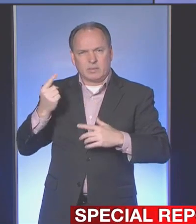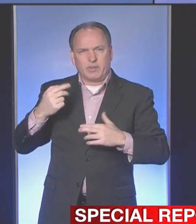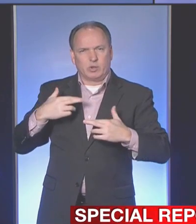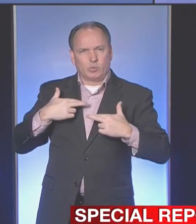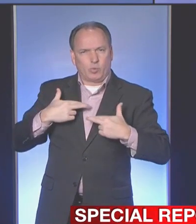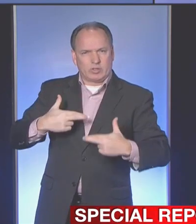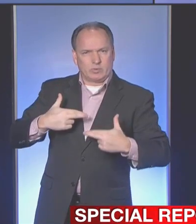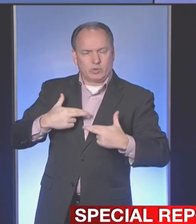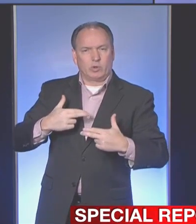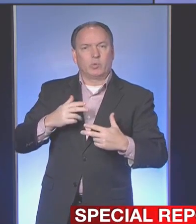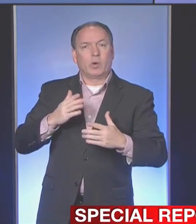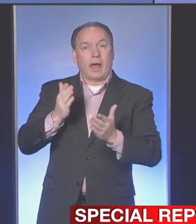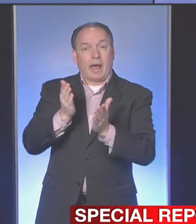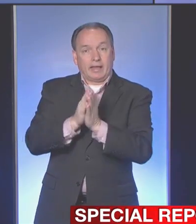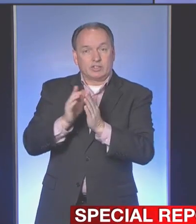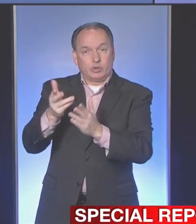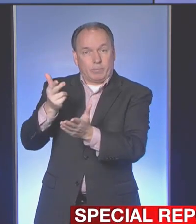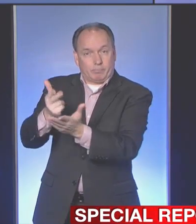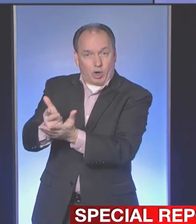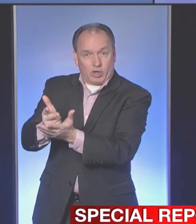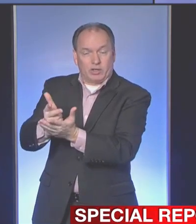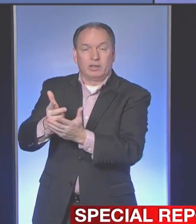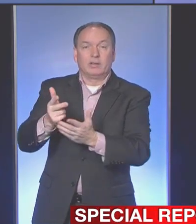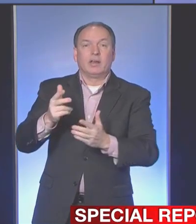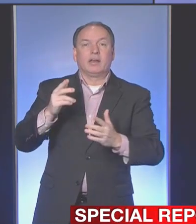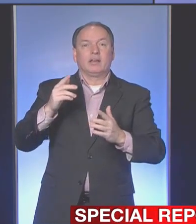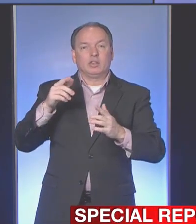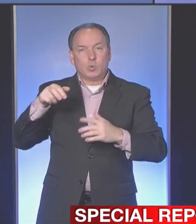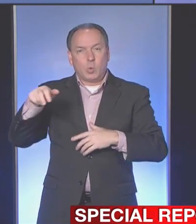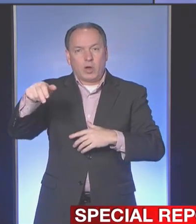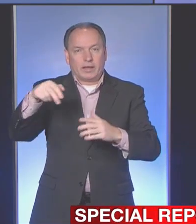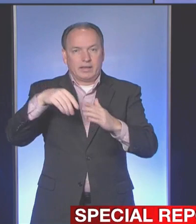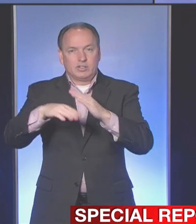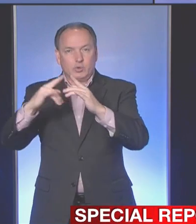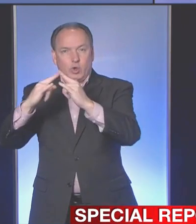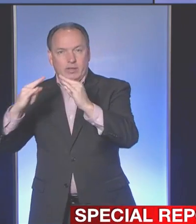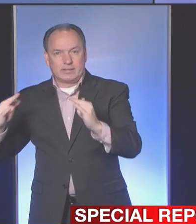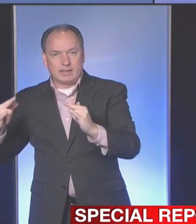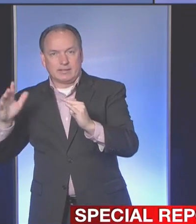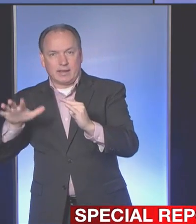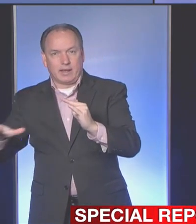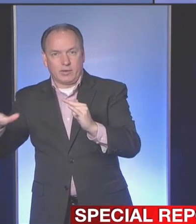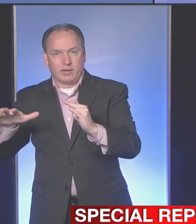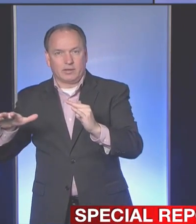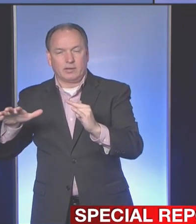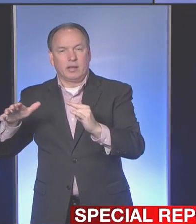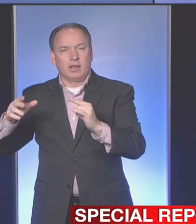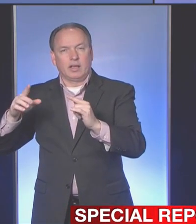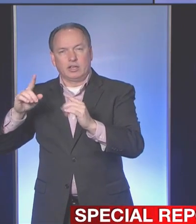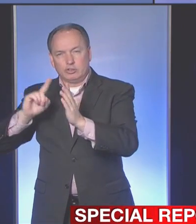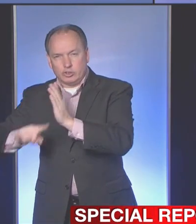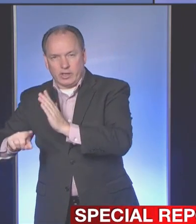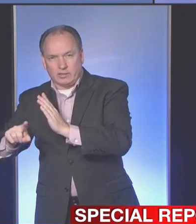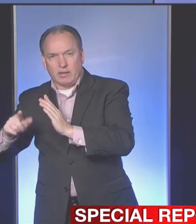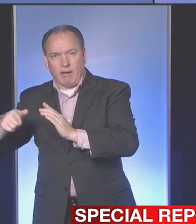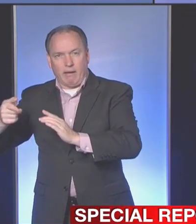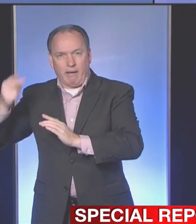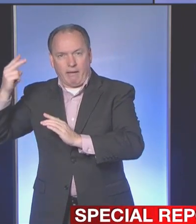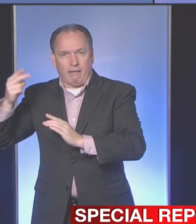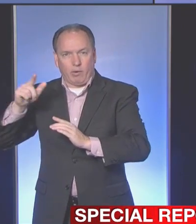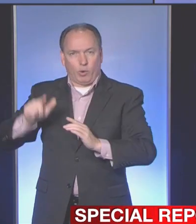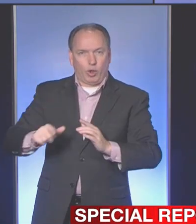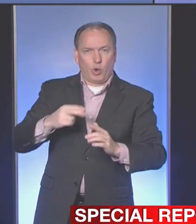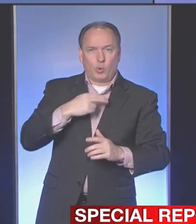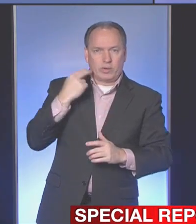and go into a tent area and in that tent area you'll be re-screened either high or low risk and then you'll be placed in the area which is separate